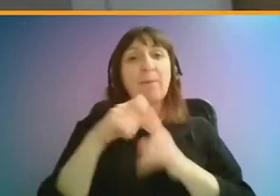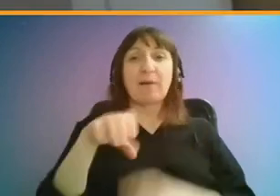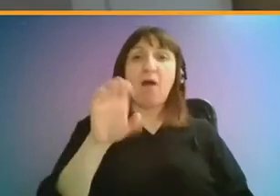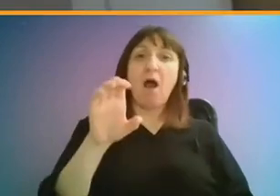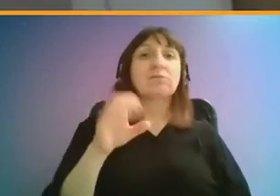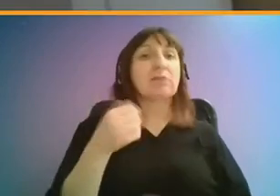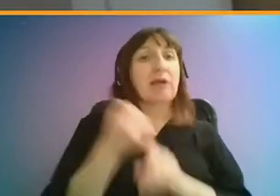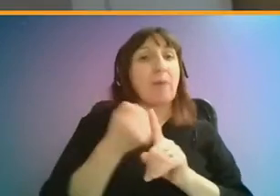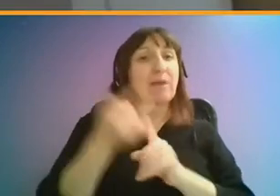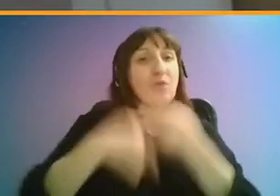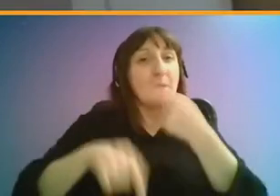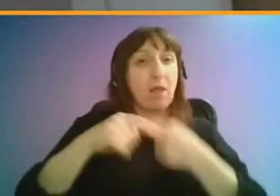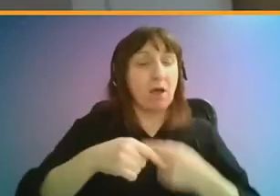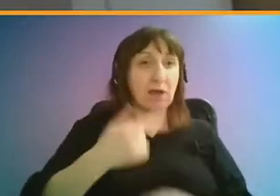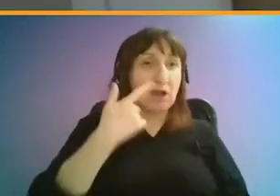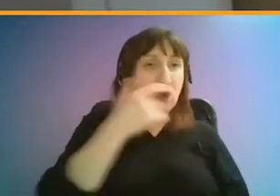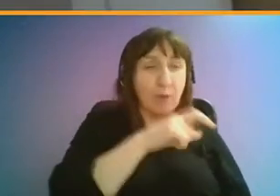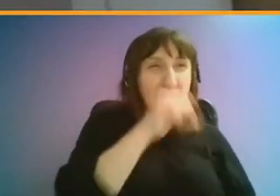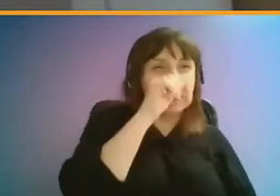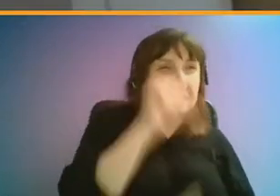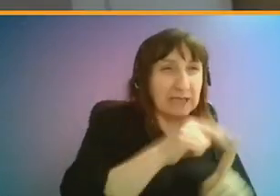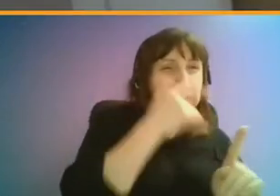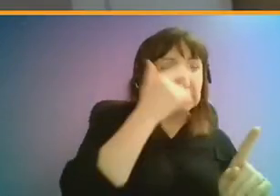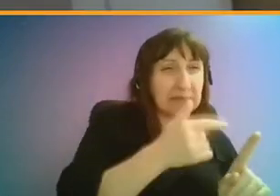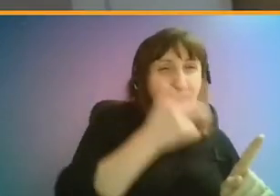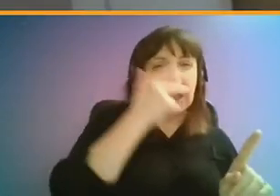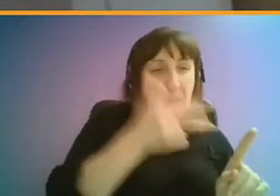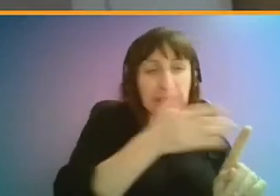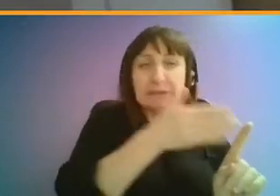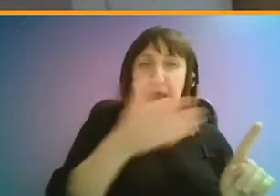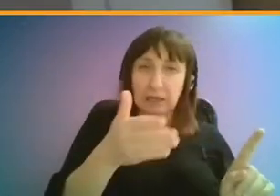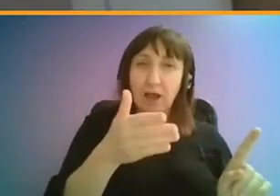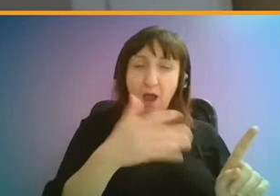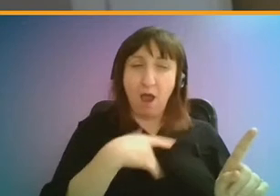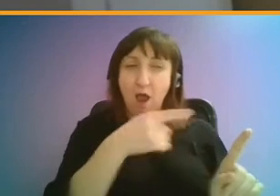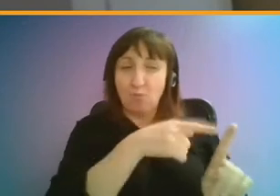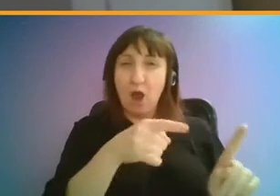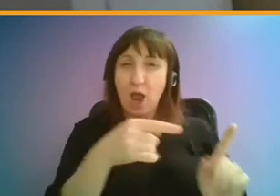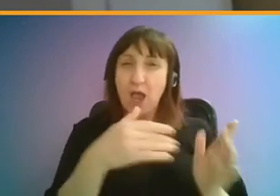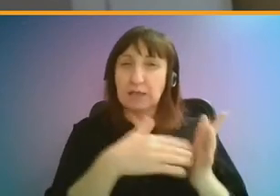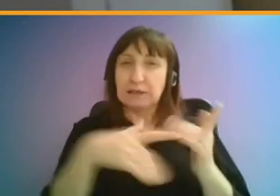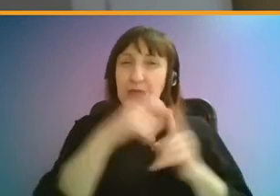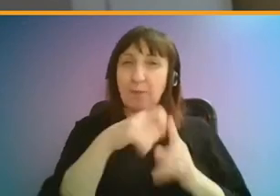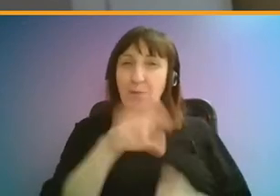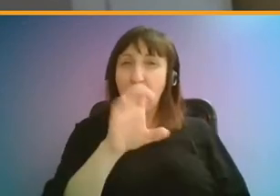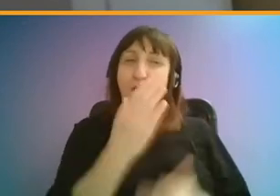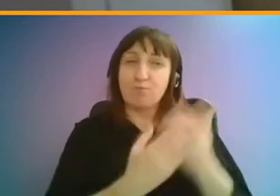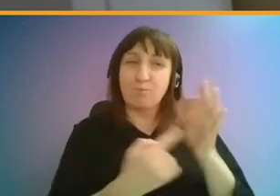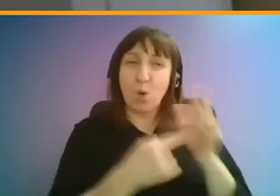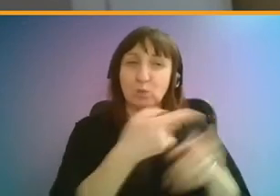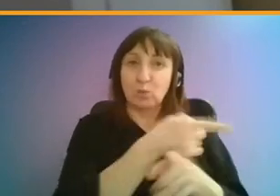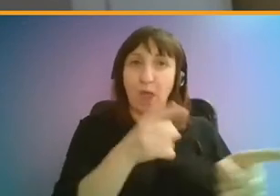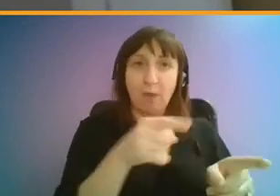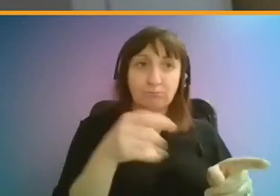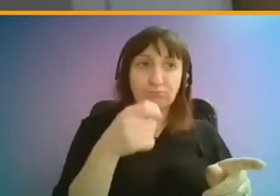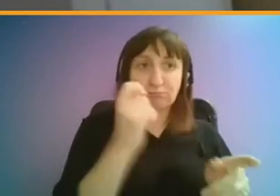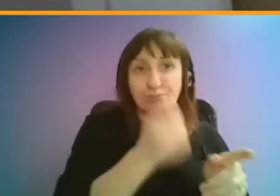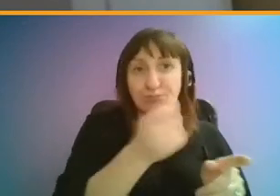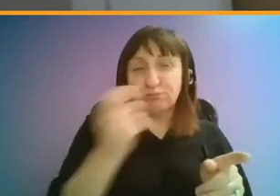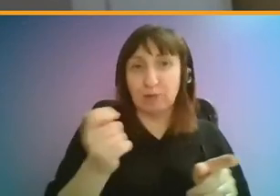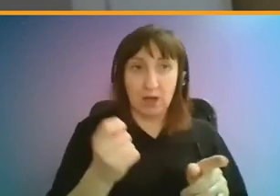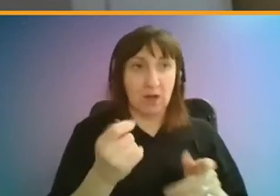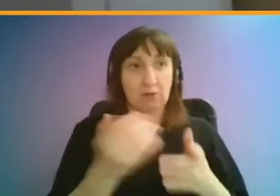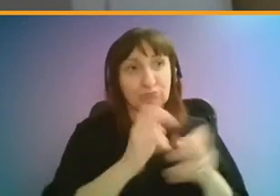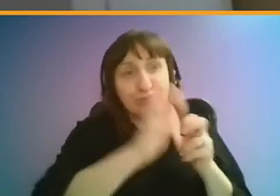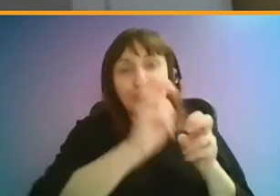So particularly for sort of younger people aged 16, 17 and 18, we really found that the zip cards are really important to them. It provides a lifeline